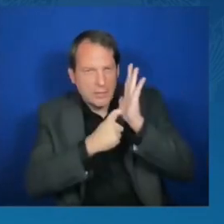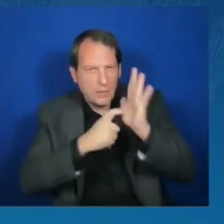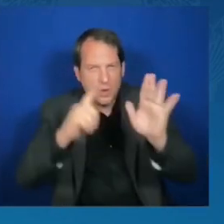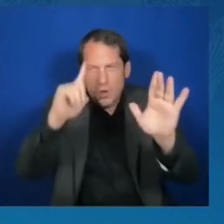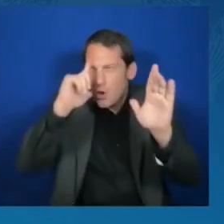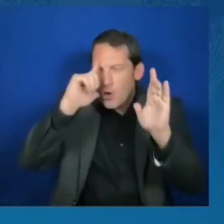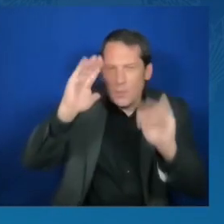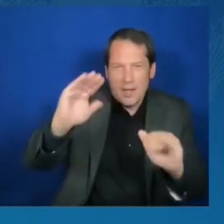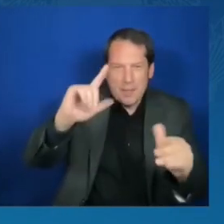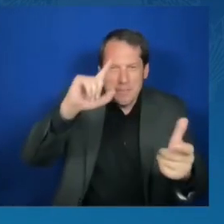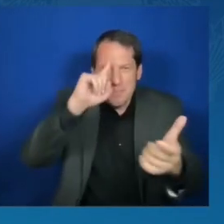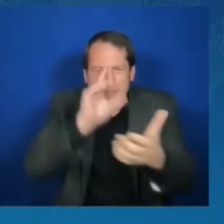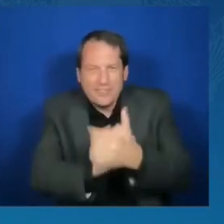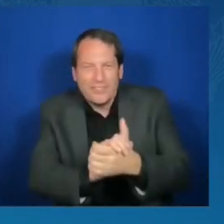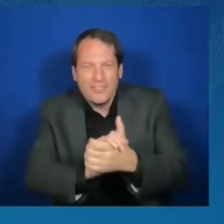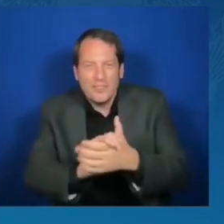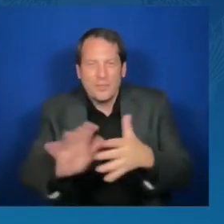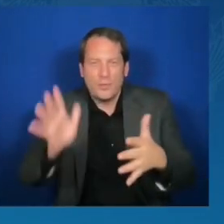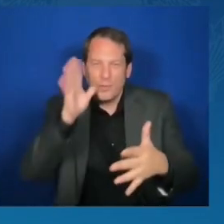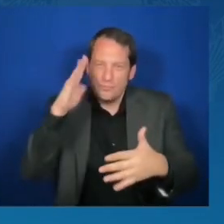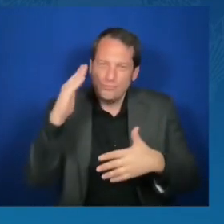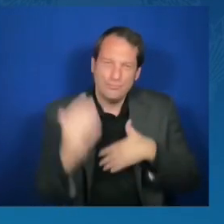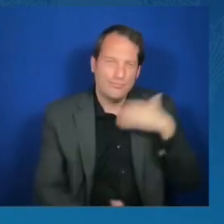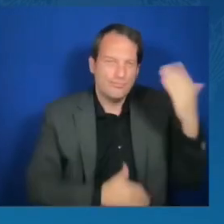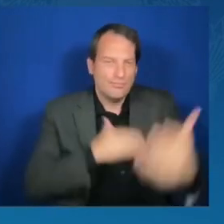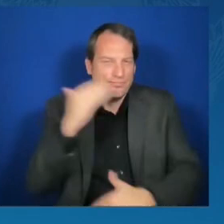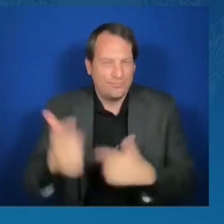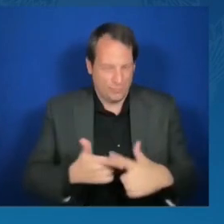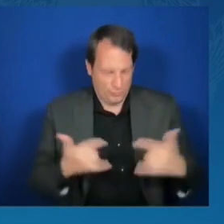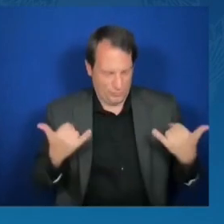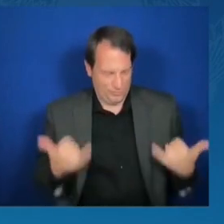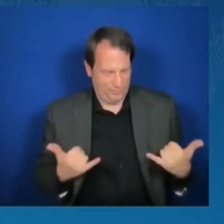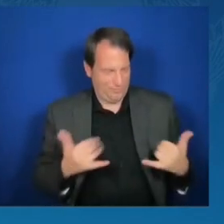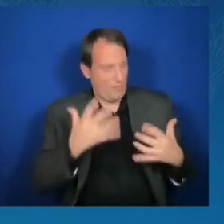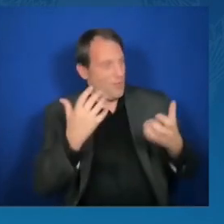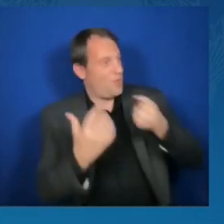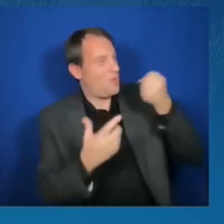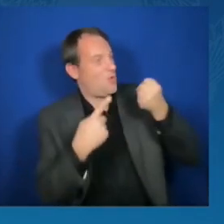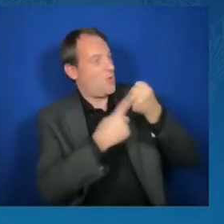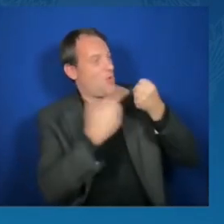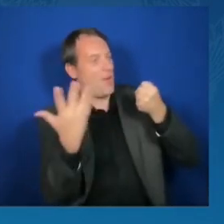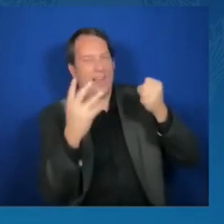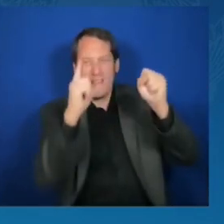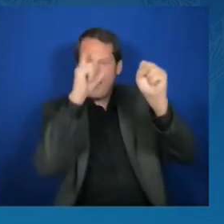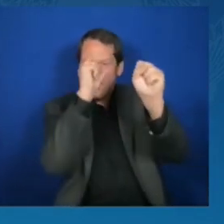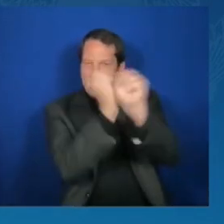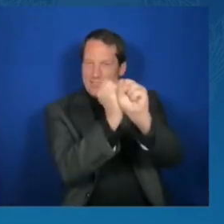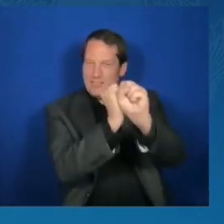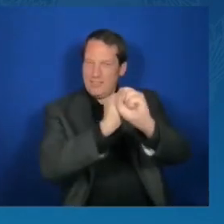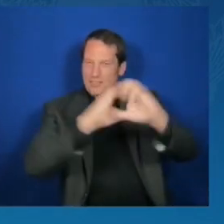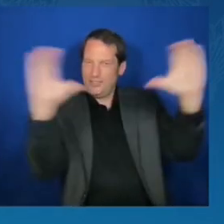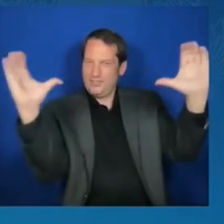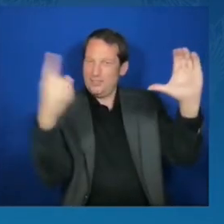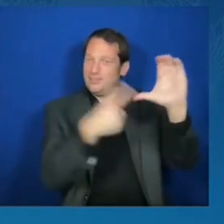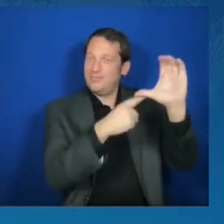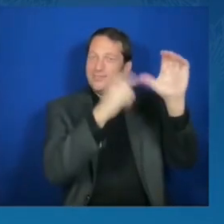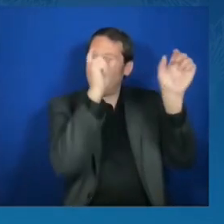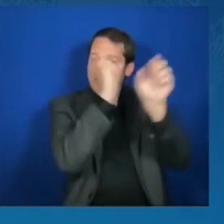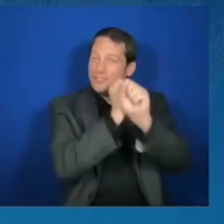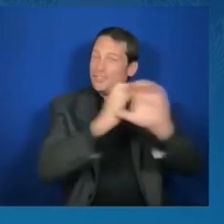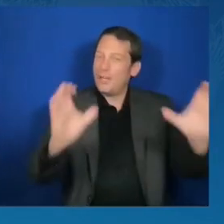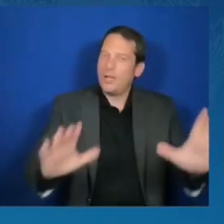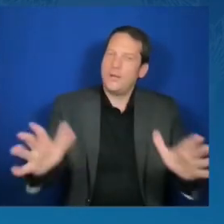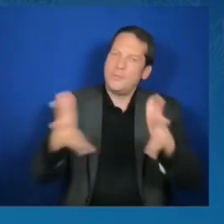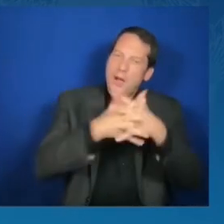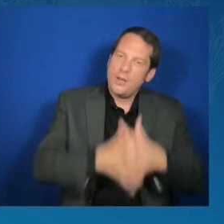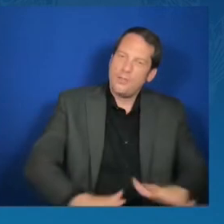we know that America is greater and stronger when it recognizes, embraces, and builds on the roots of